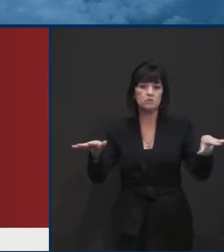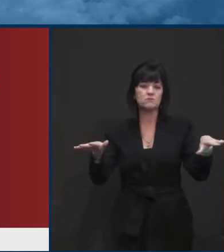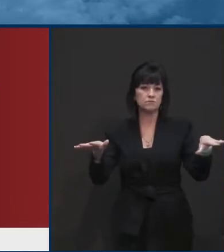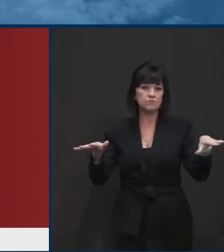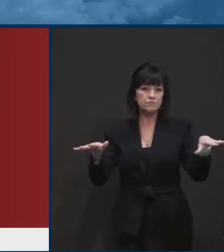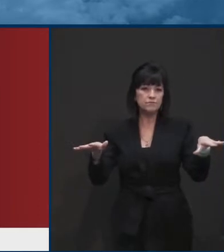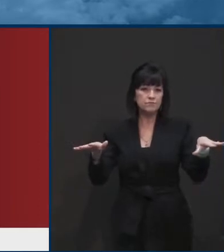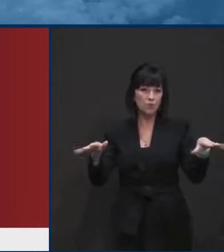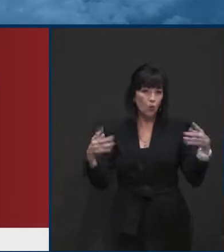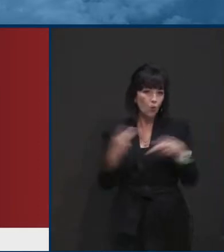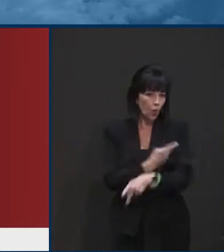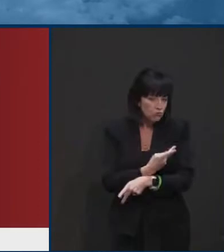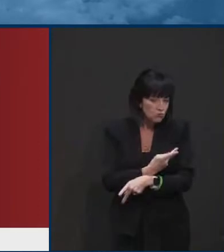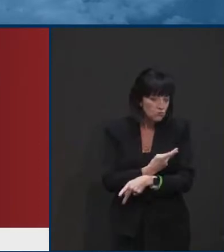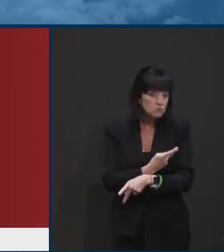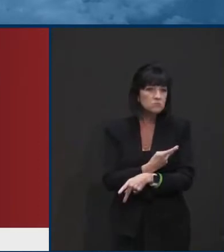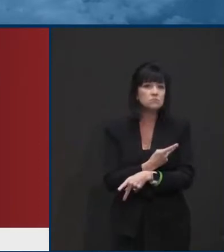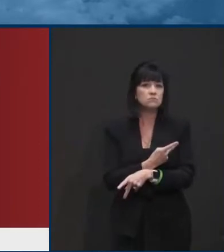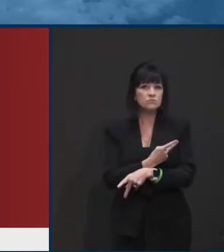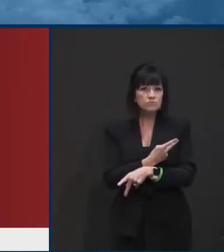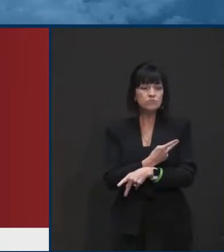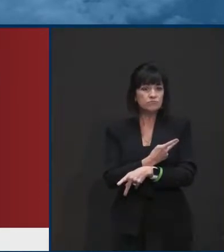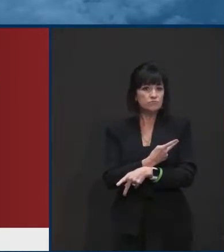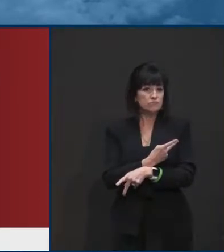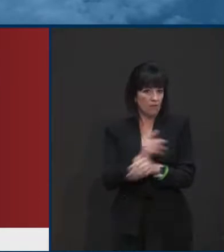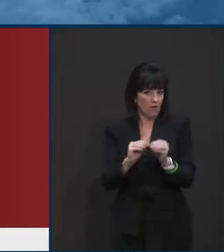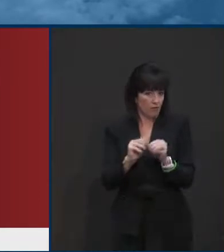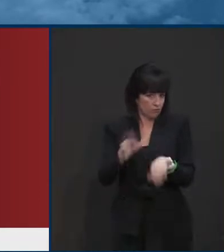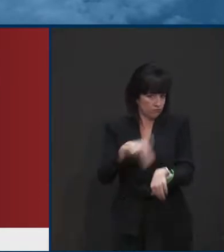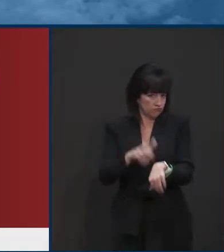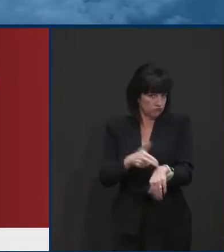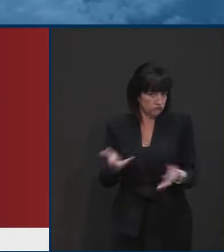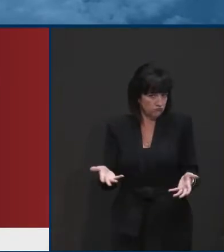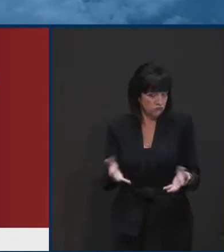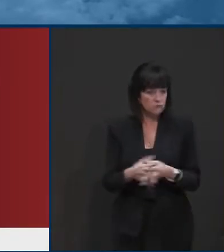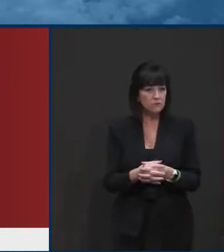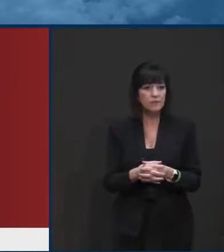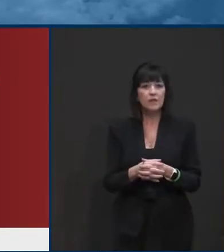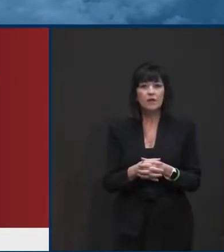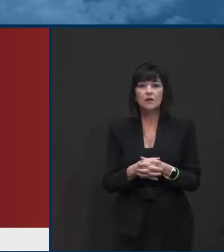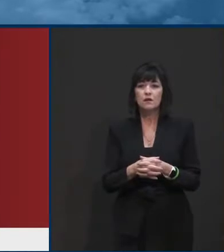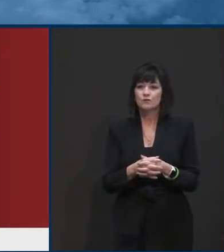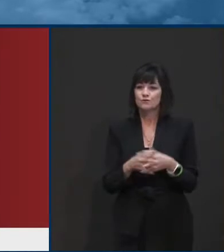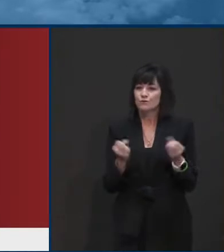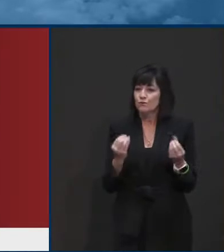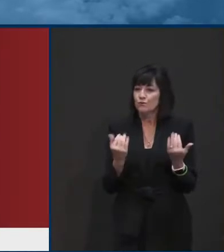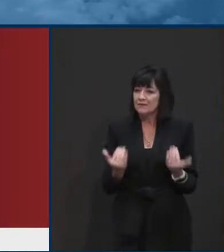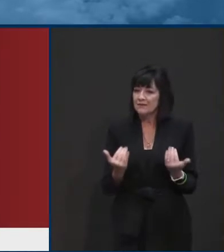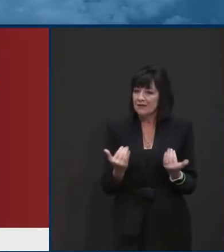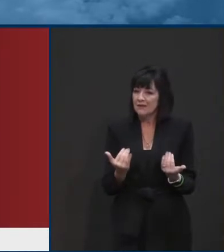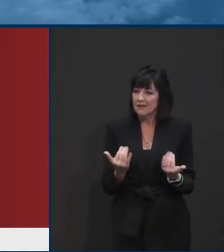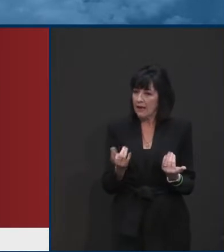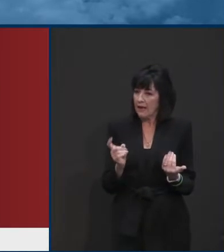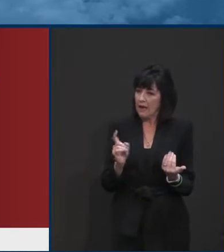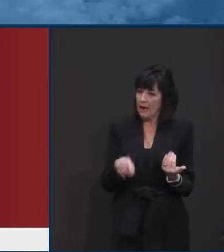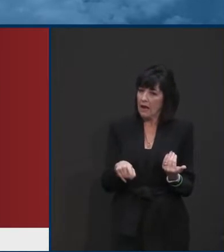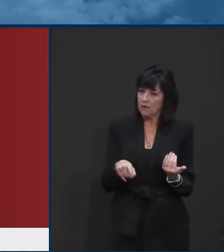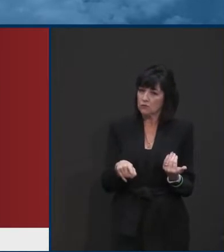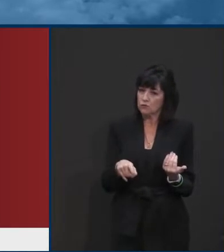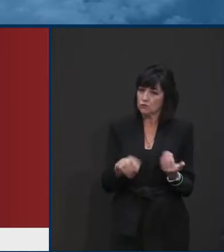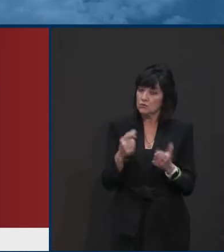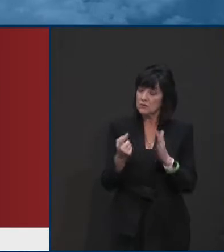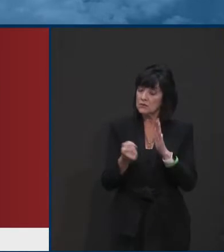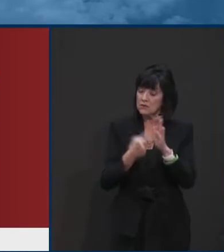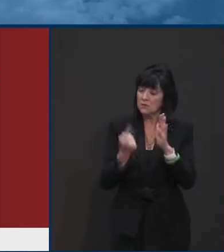gets worse exponentially and so that you have to take often dramatic action